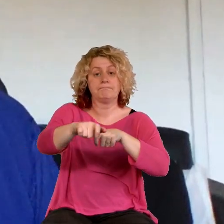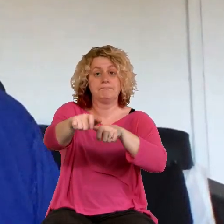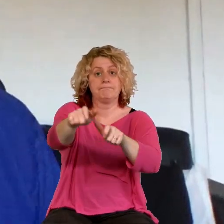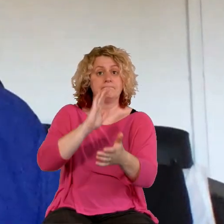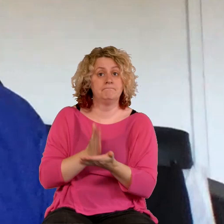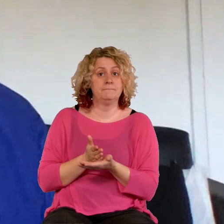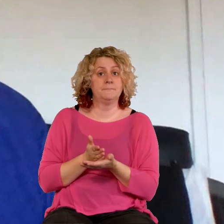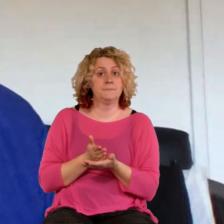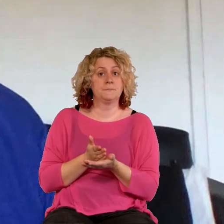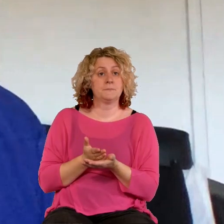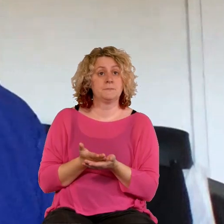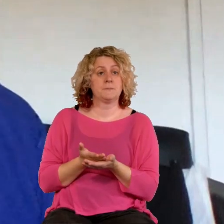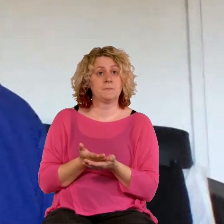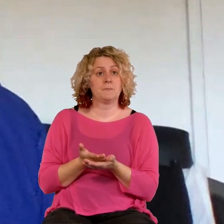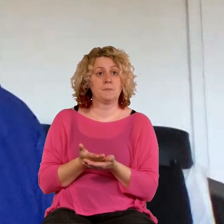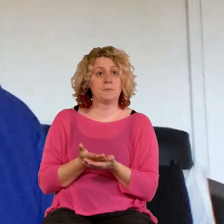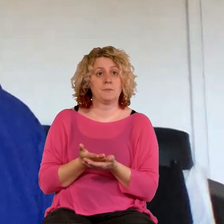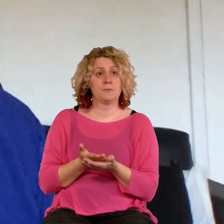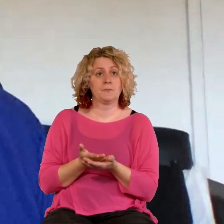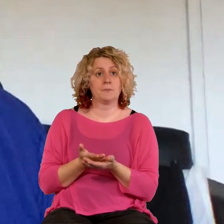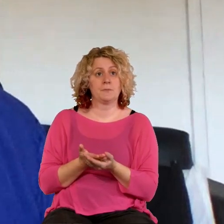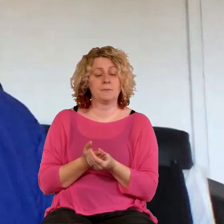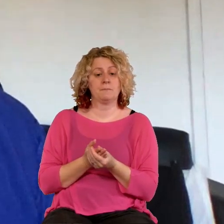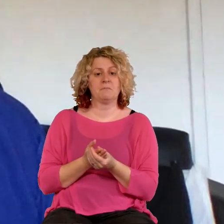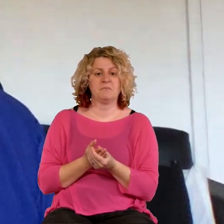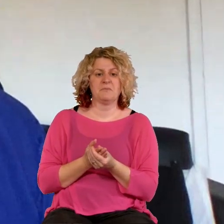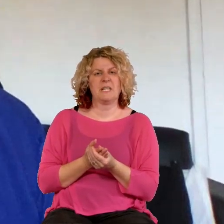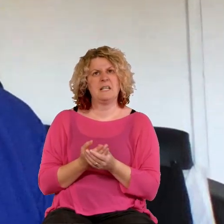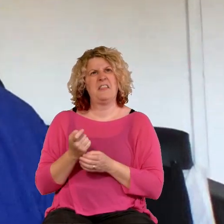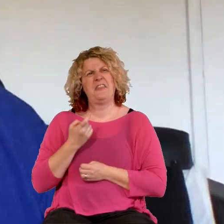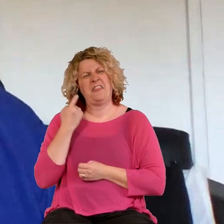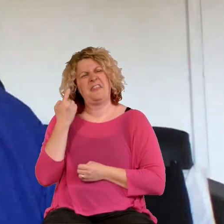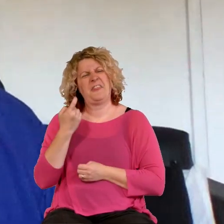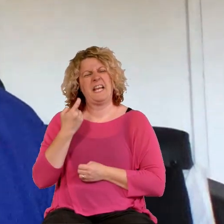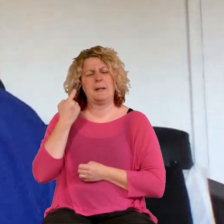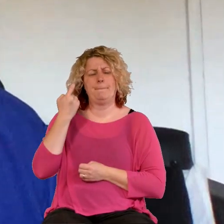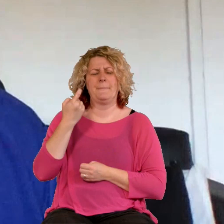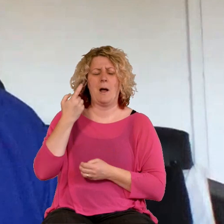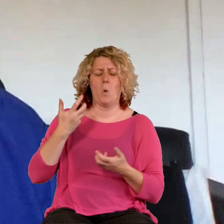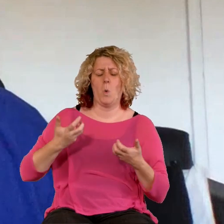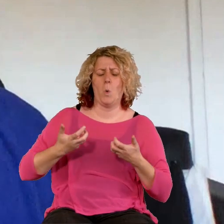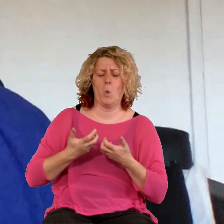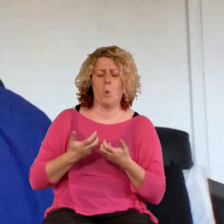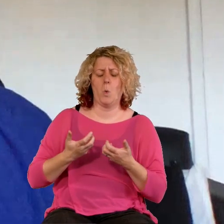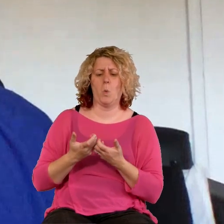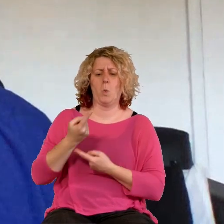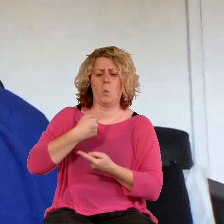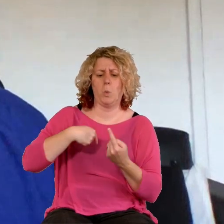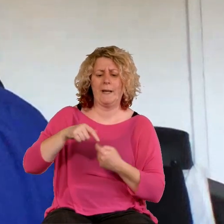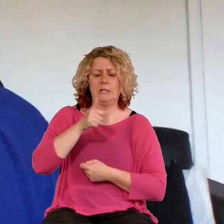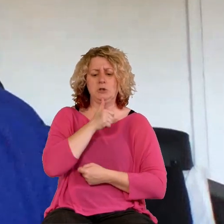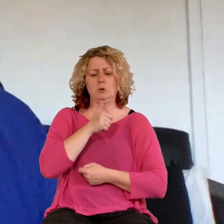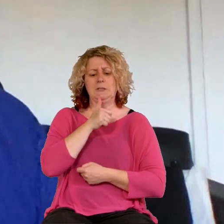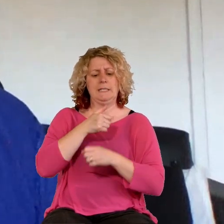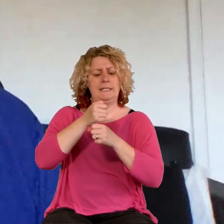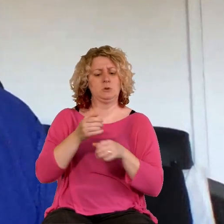in the same boat of actually thinking about how do we incorporate this into our church life.